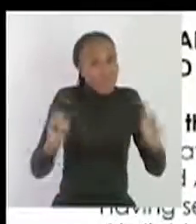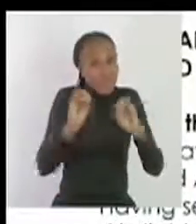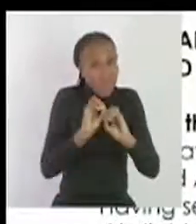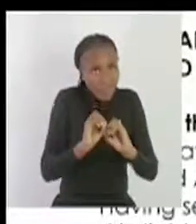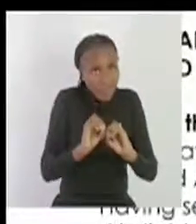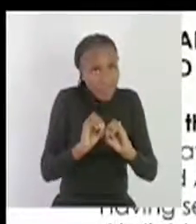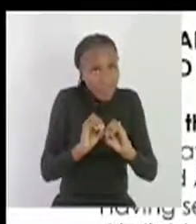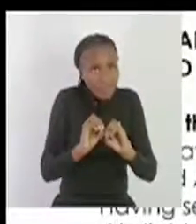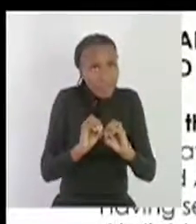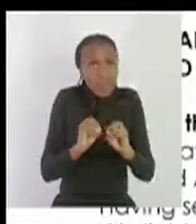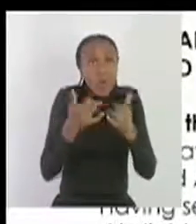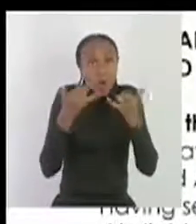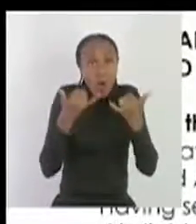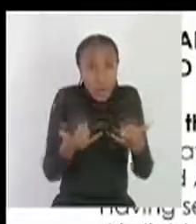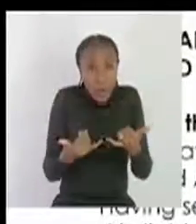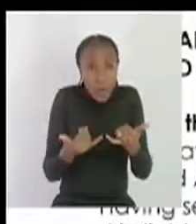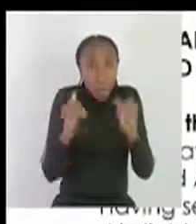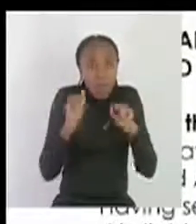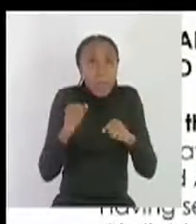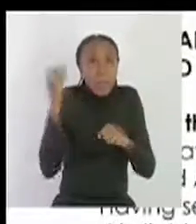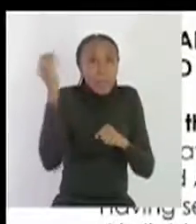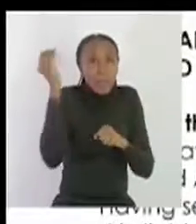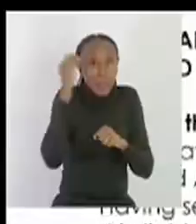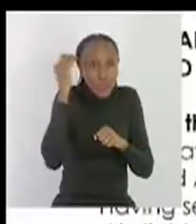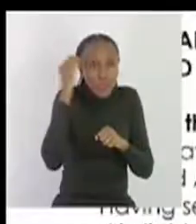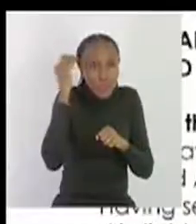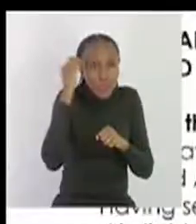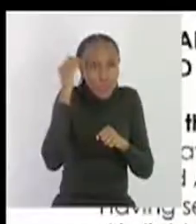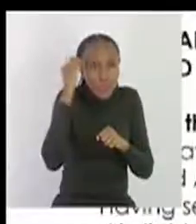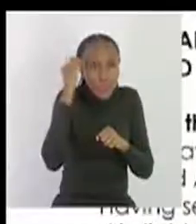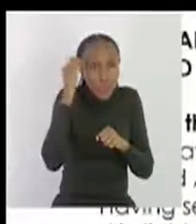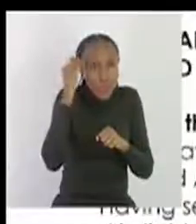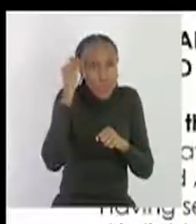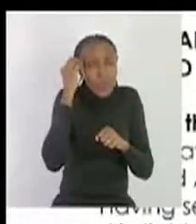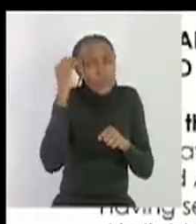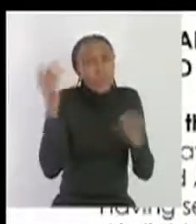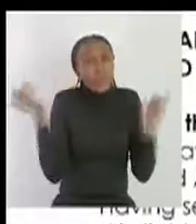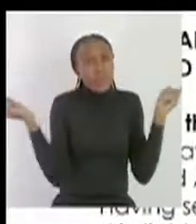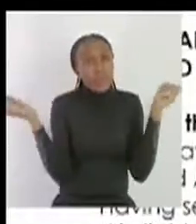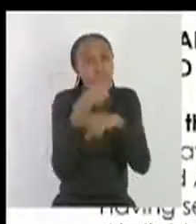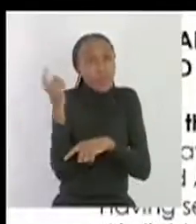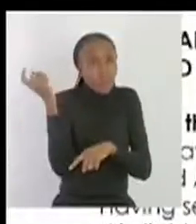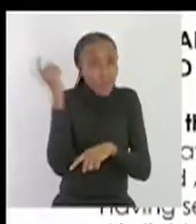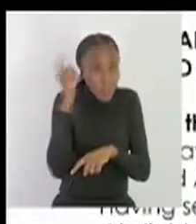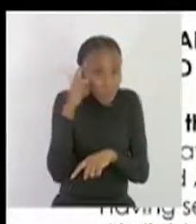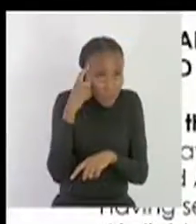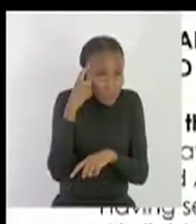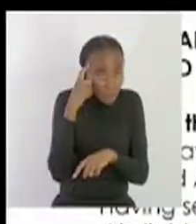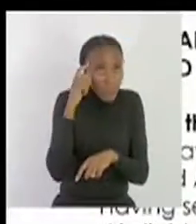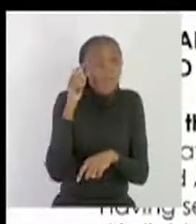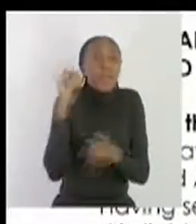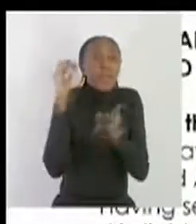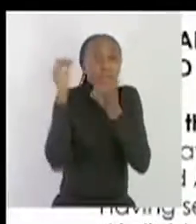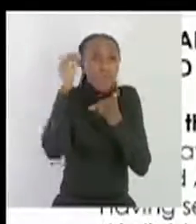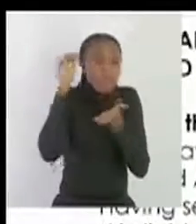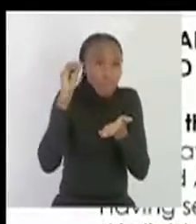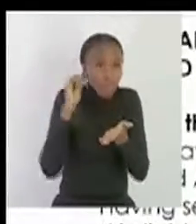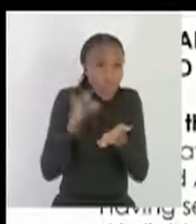lesson it says that you must be able to discuss the myth and then the taboos around HIV and then AIDS